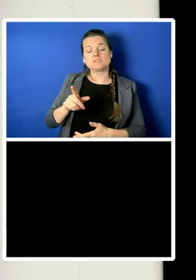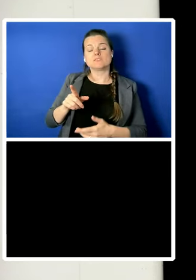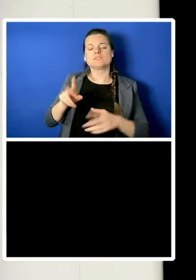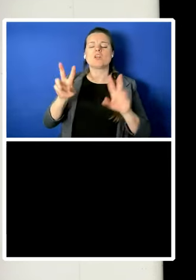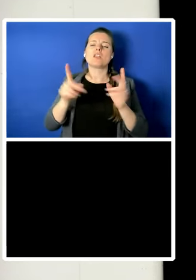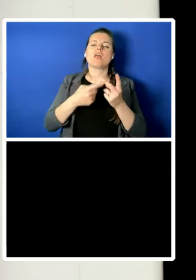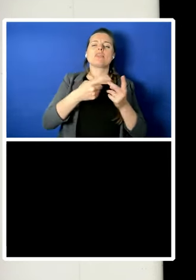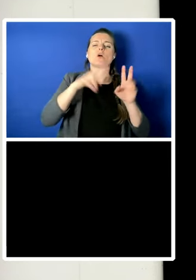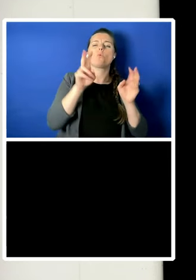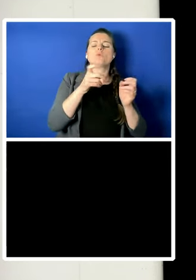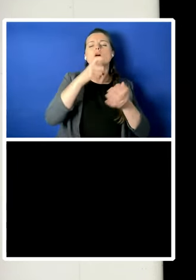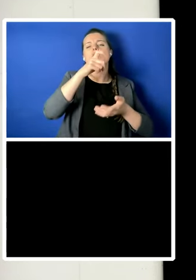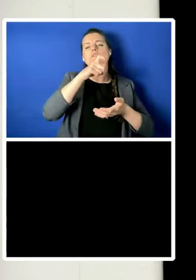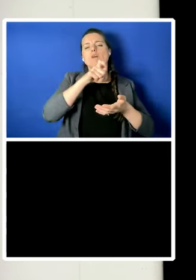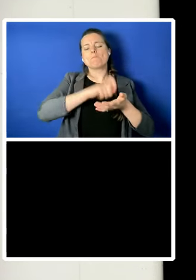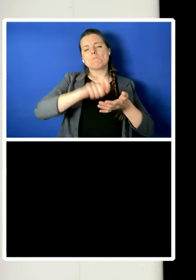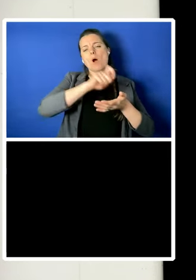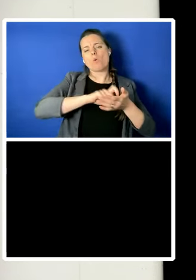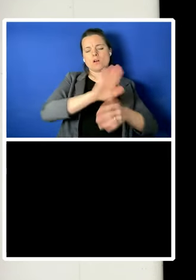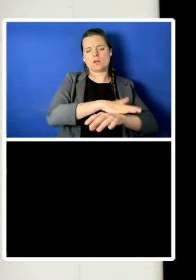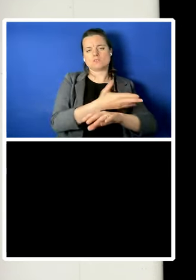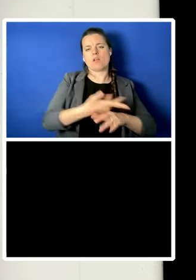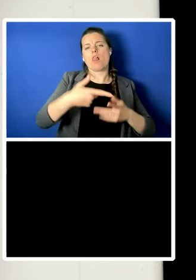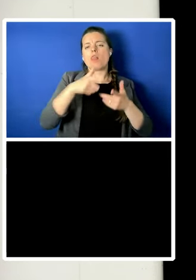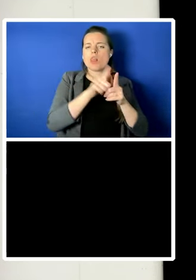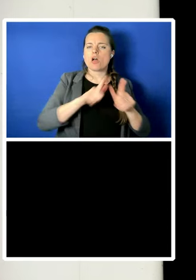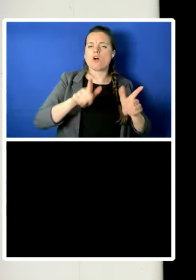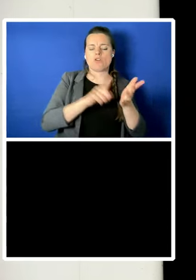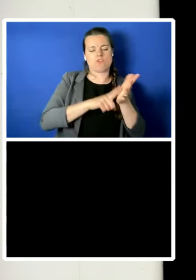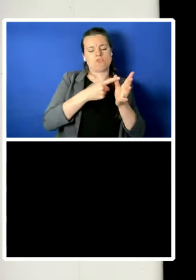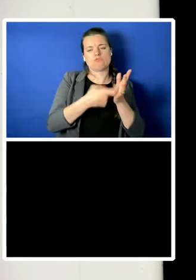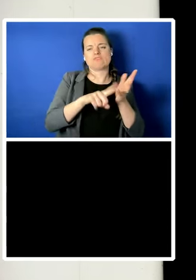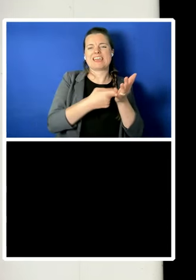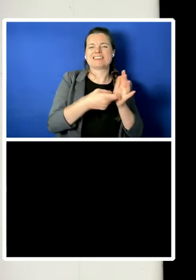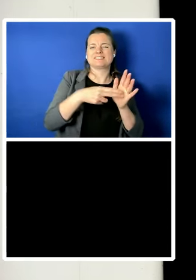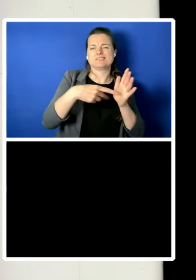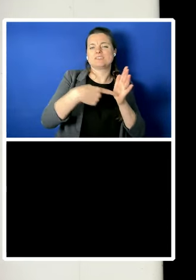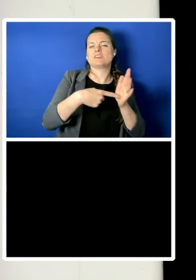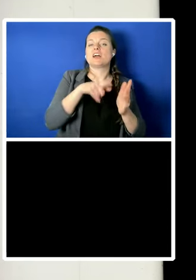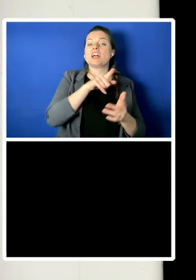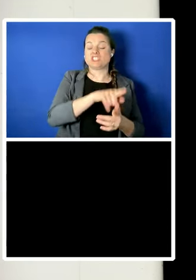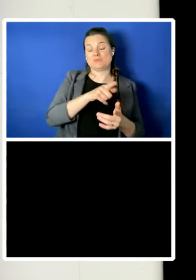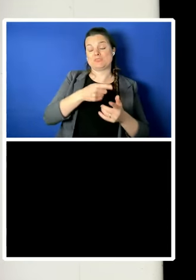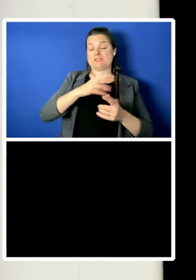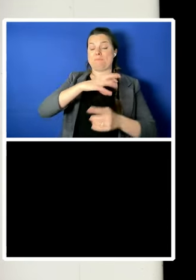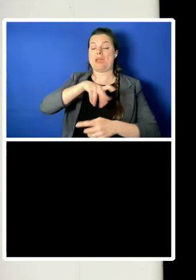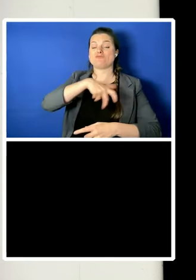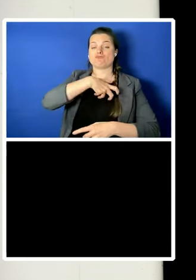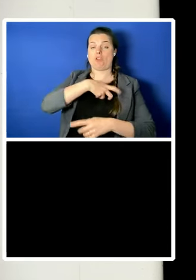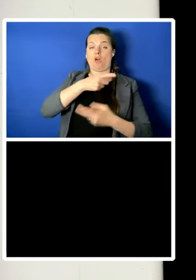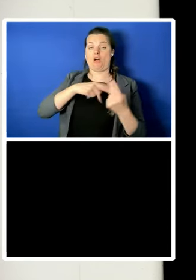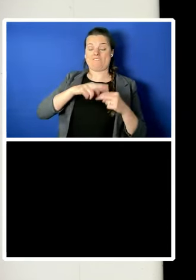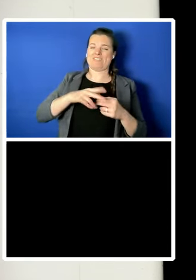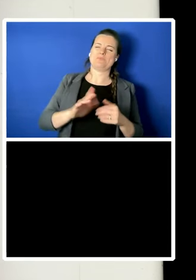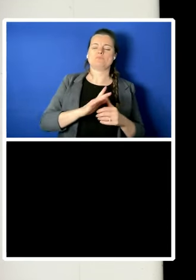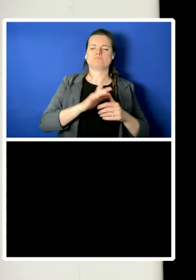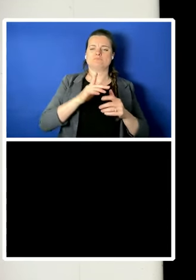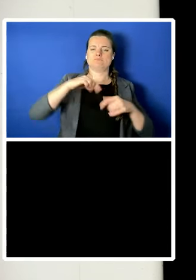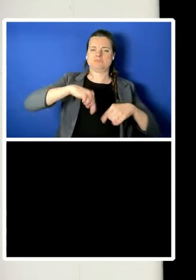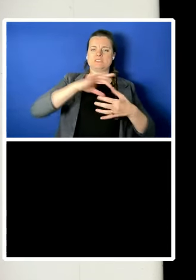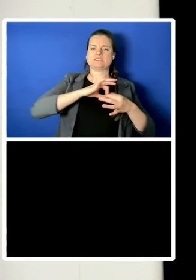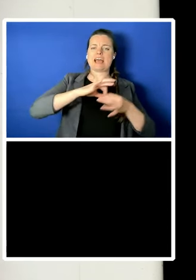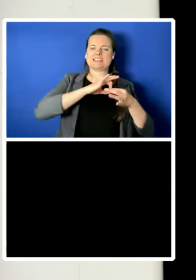laureate professor Amartya Sen, who is a patron of the Wollstonecraft Society, who gave our first lecture, he called her perhaps